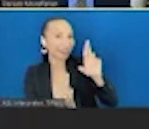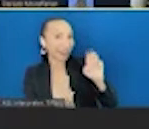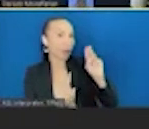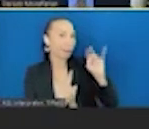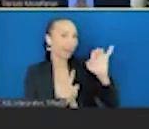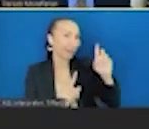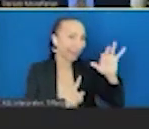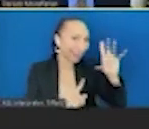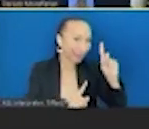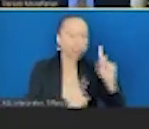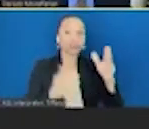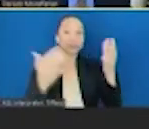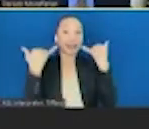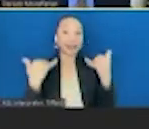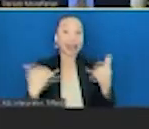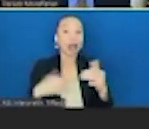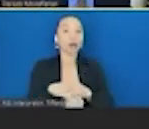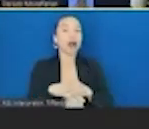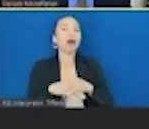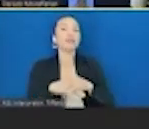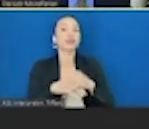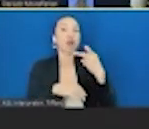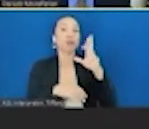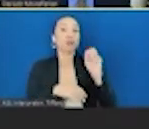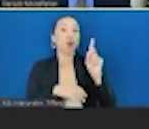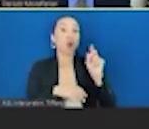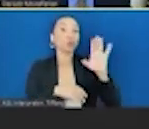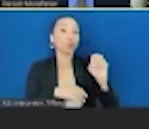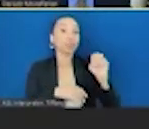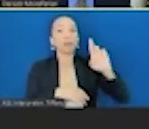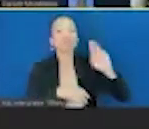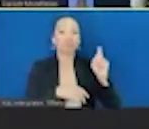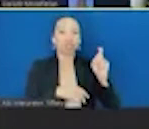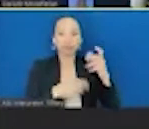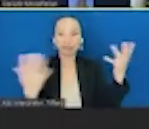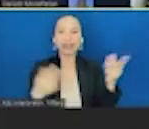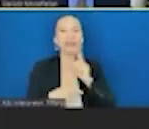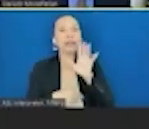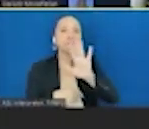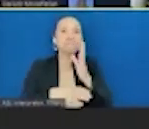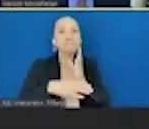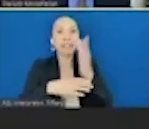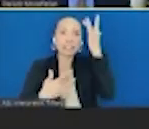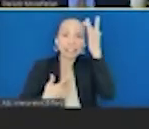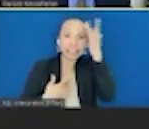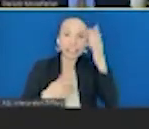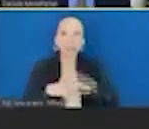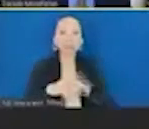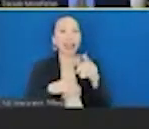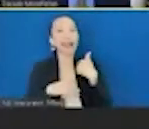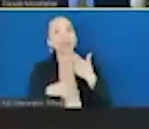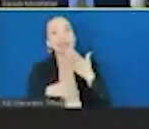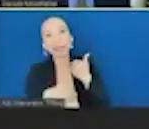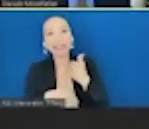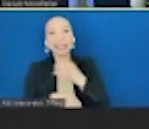Produce prescriptions, as I mentioned, is for people who aren't quite as sick. They have diseases like diabetes or hypertension, they're food insecure, but